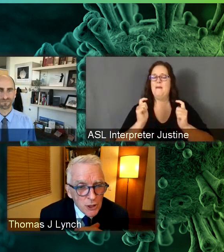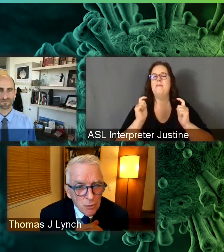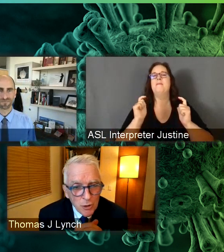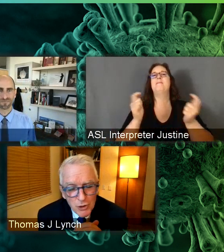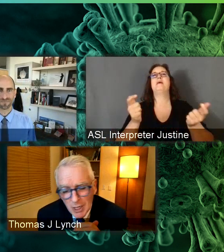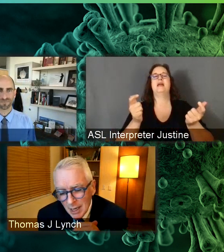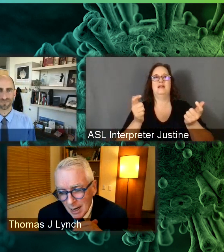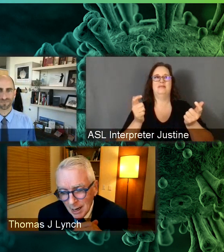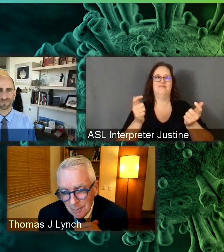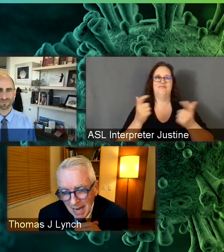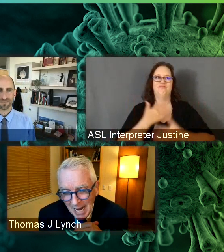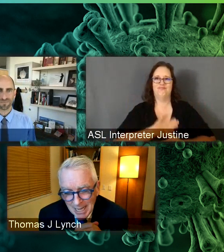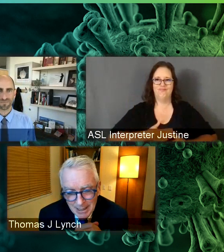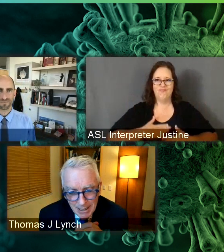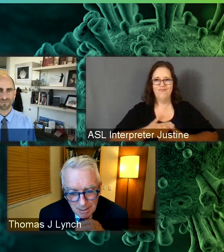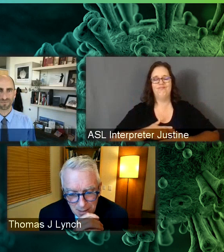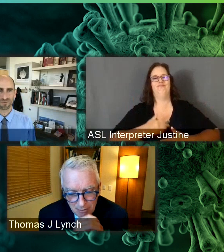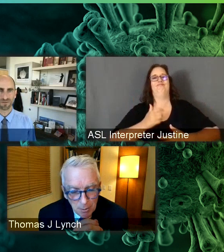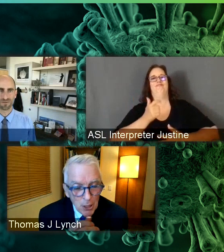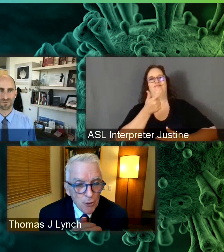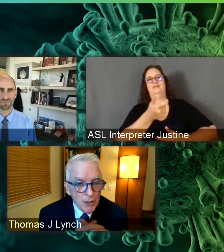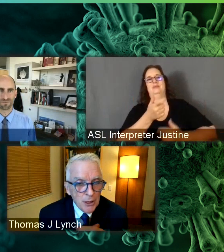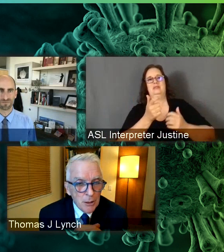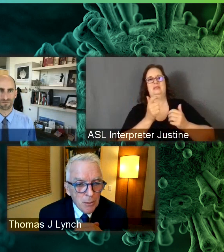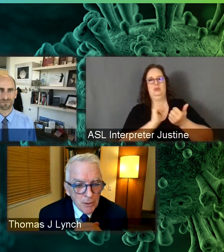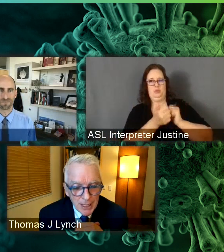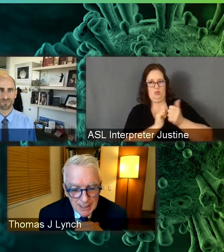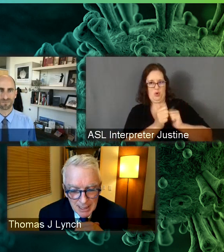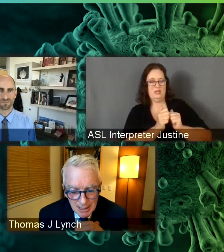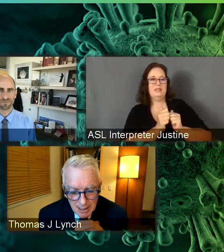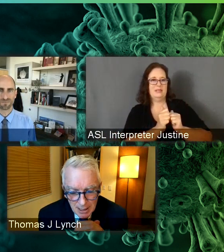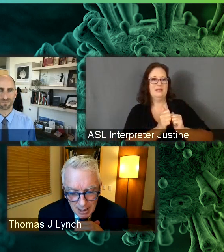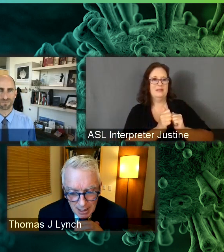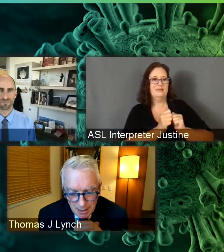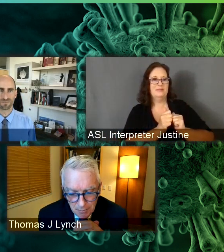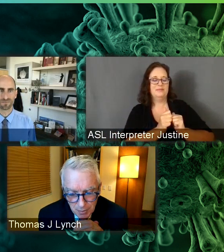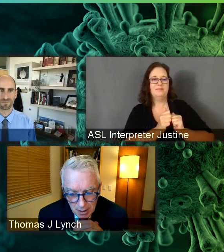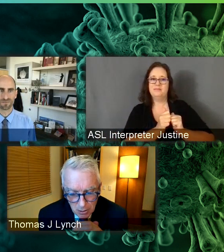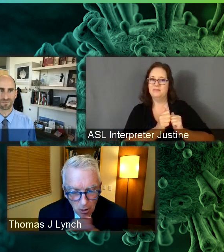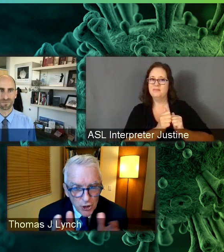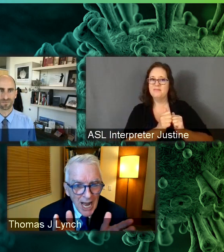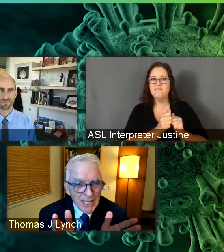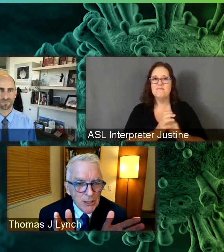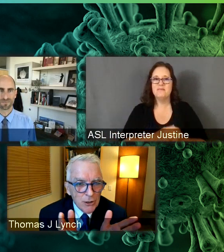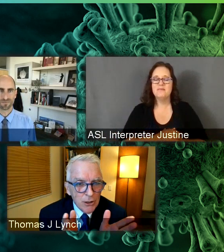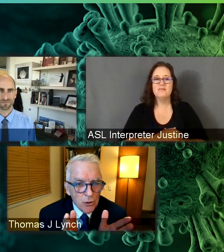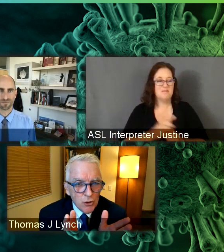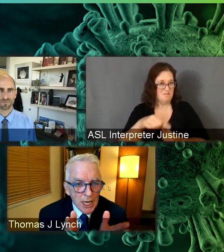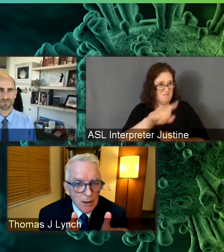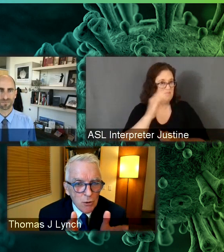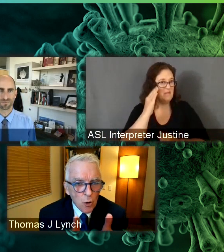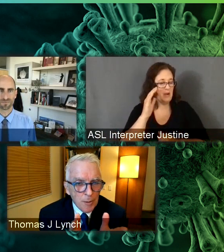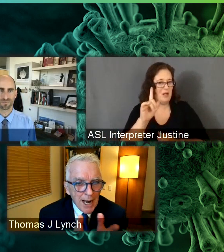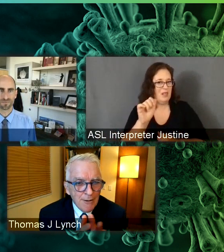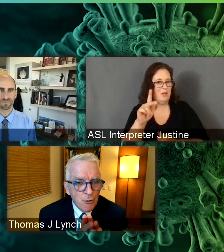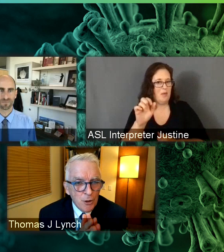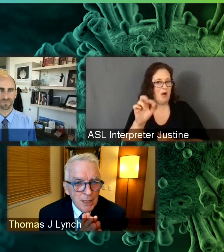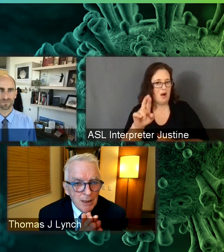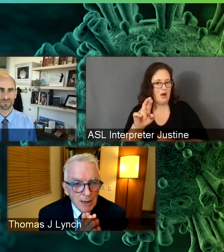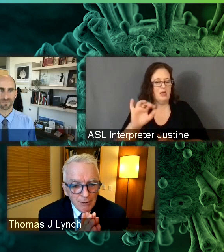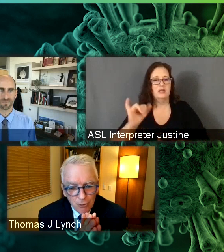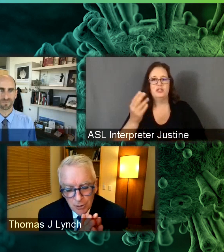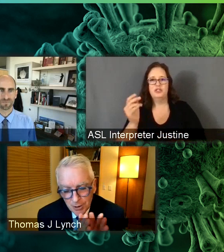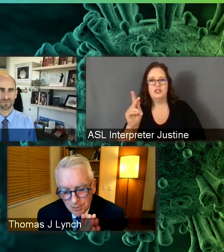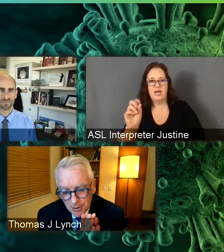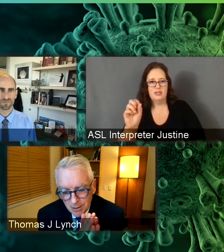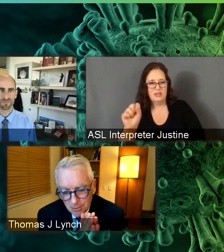love watching sports. And many of you may know that Lamar Jackson, who's a quarterback for